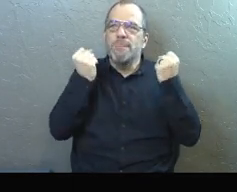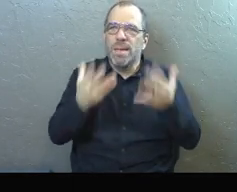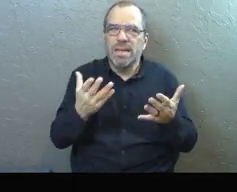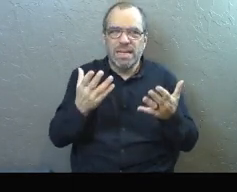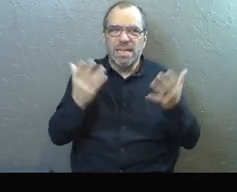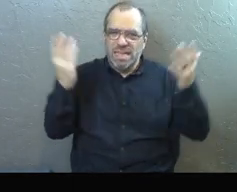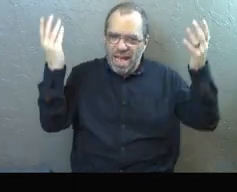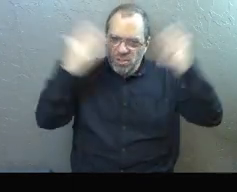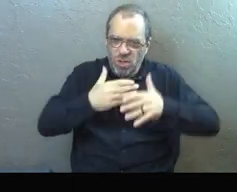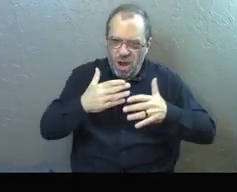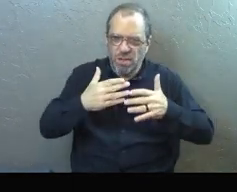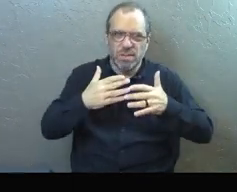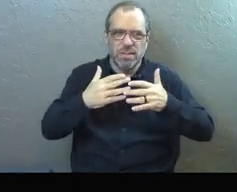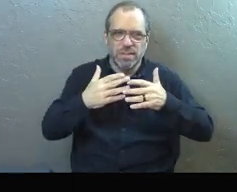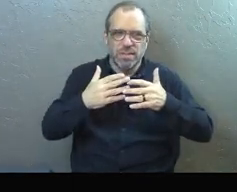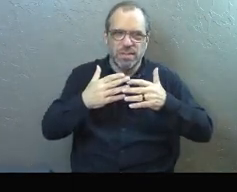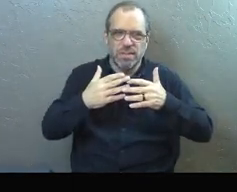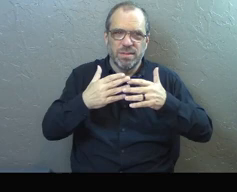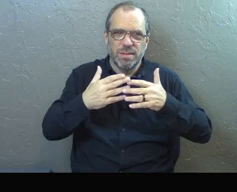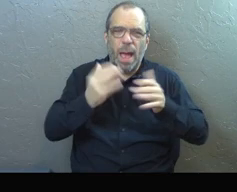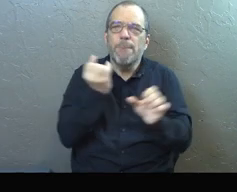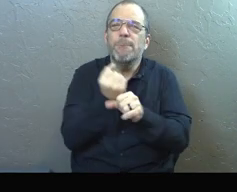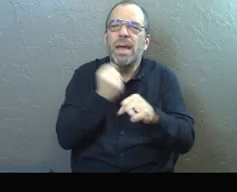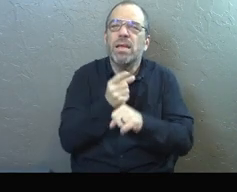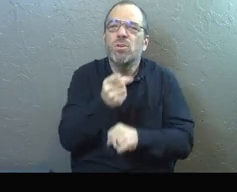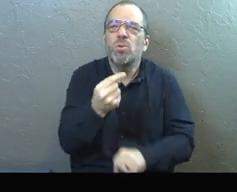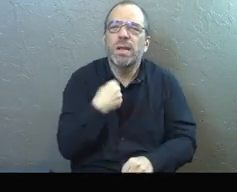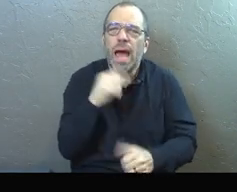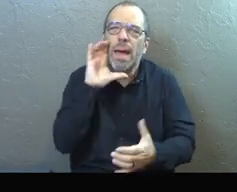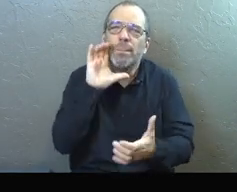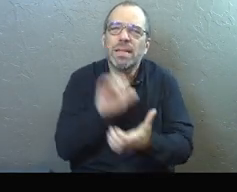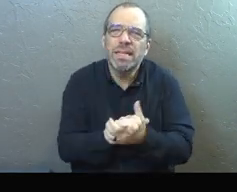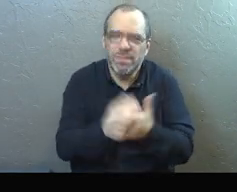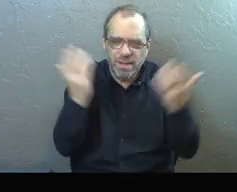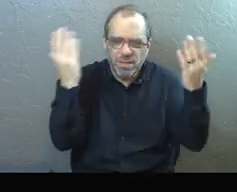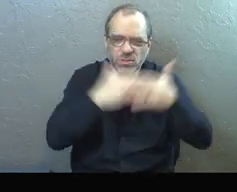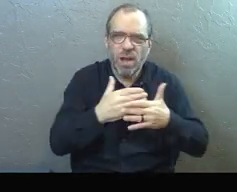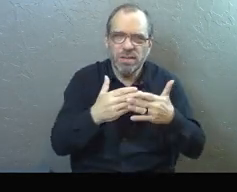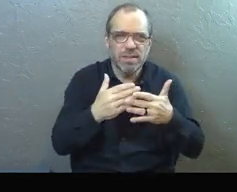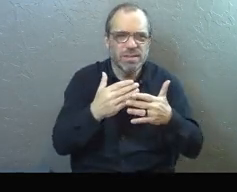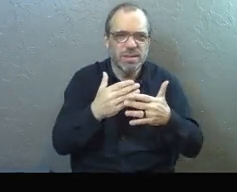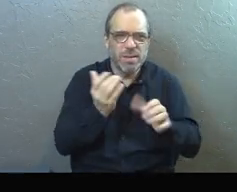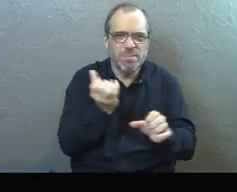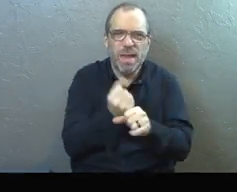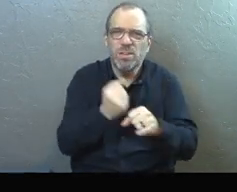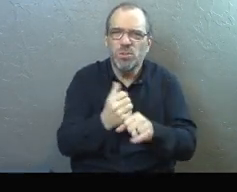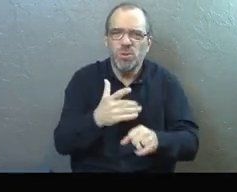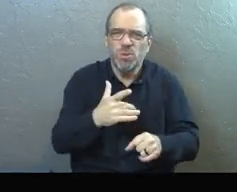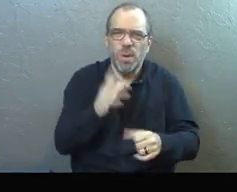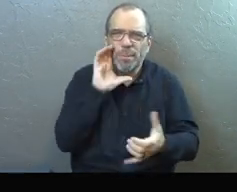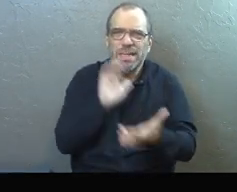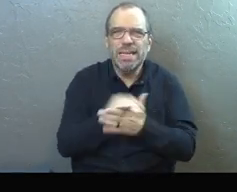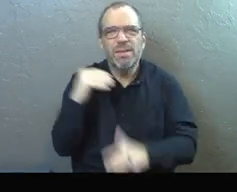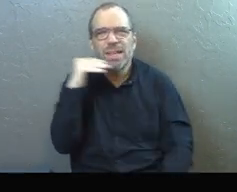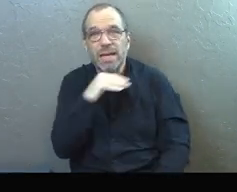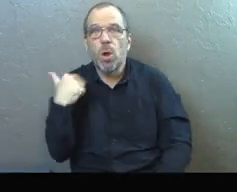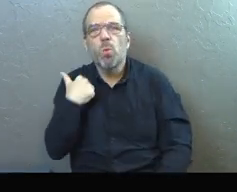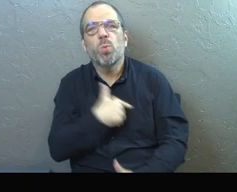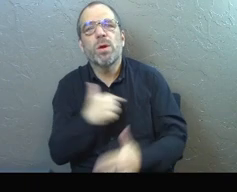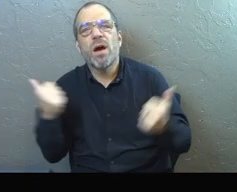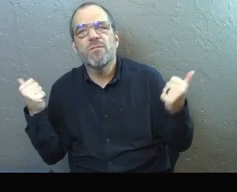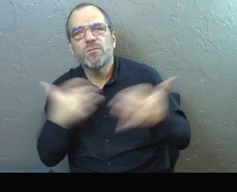things that darkness will make us believe. Darkness makes us believe all sorts of lies. When we're in the dark, we're afraid.